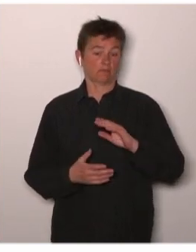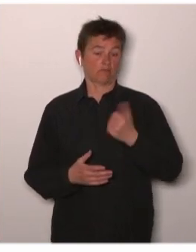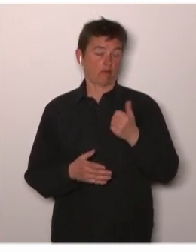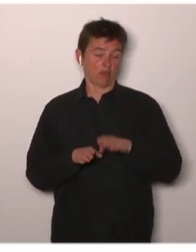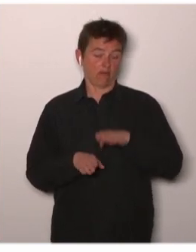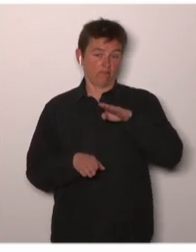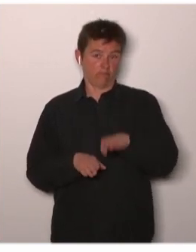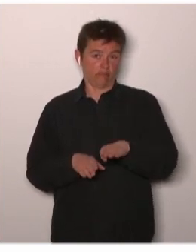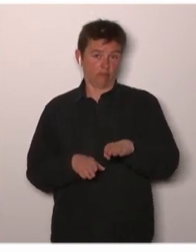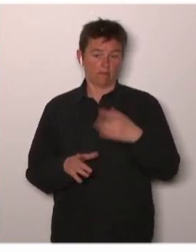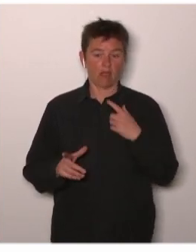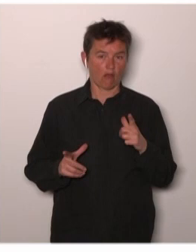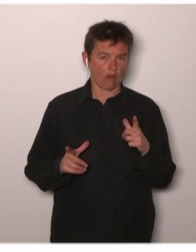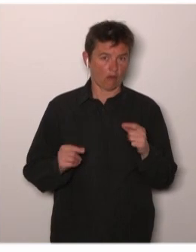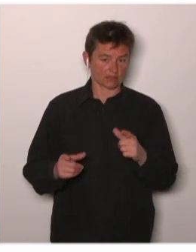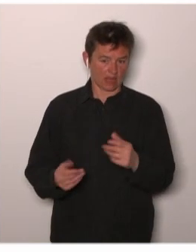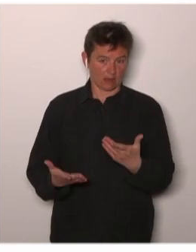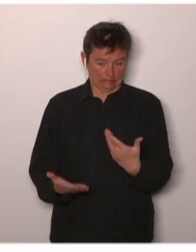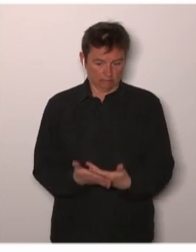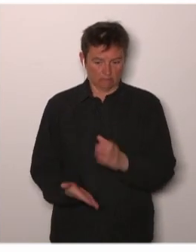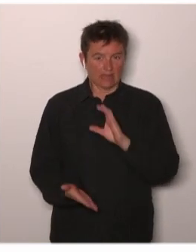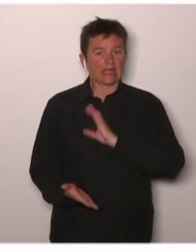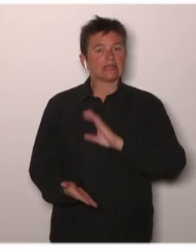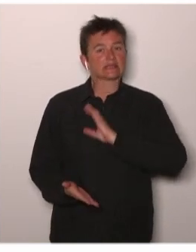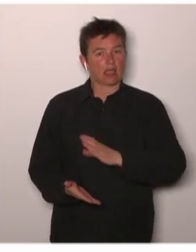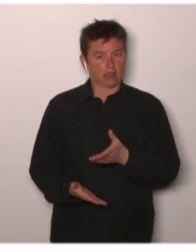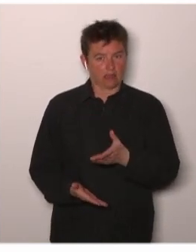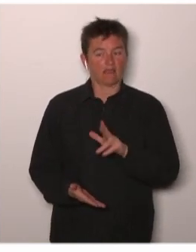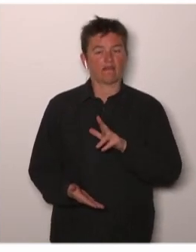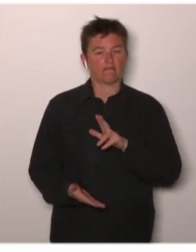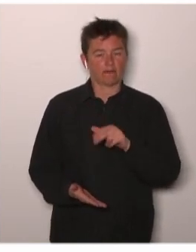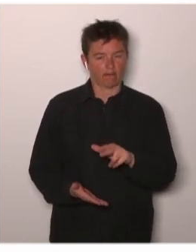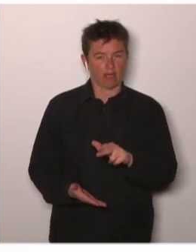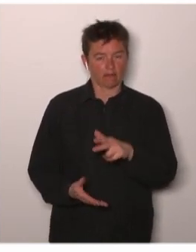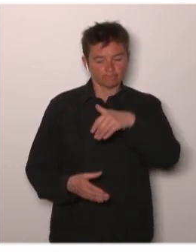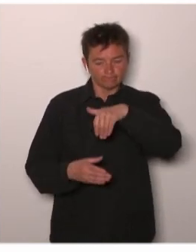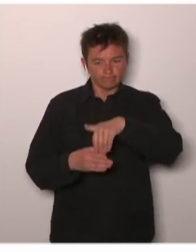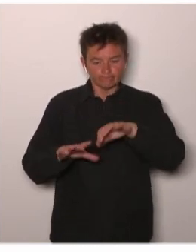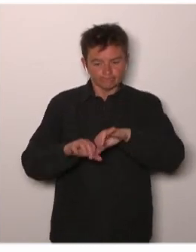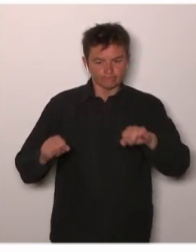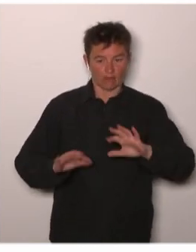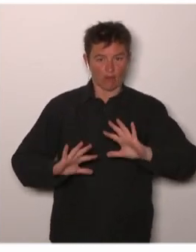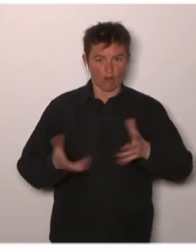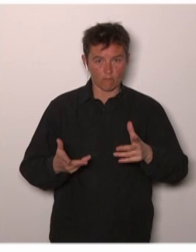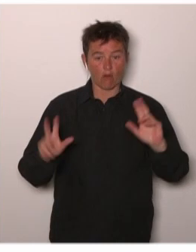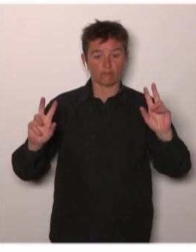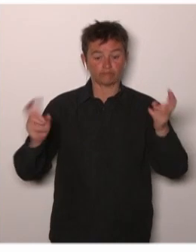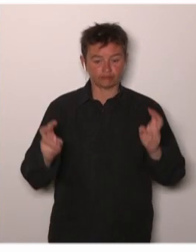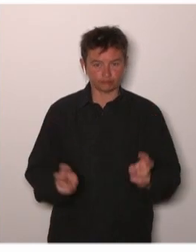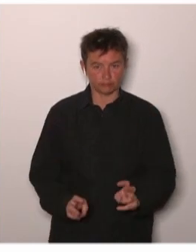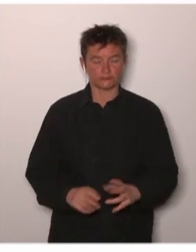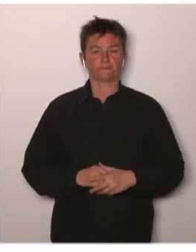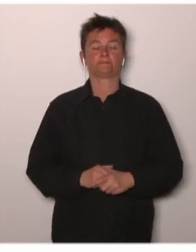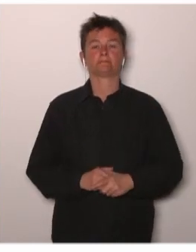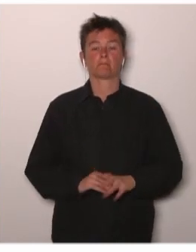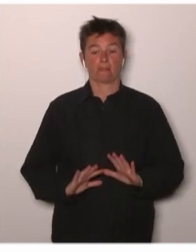this trial is going also, as you can see, to address a de-escalation question. so how can we give less